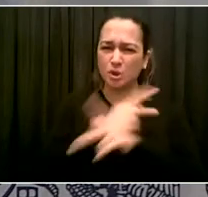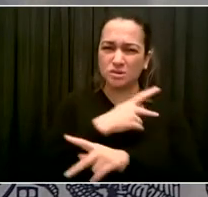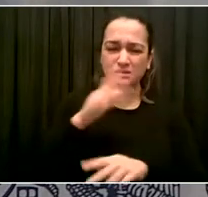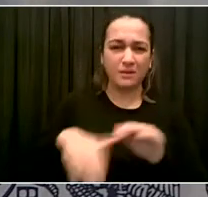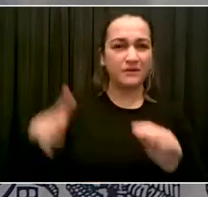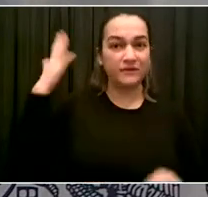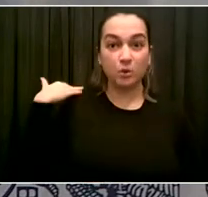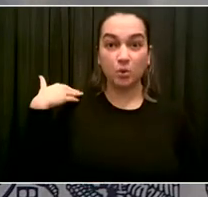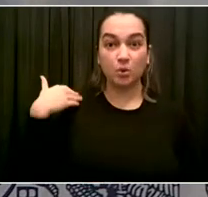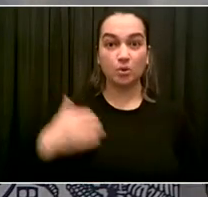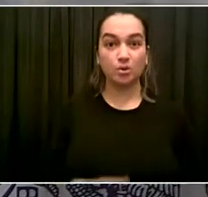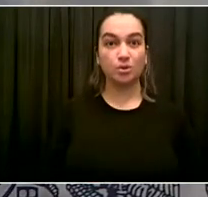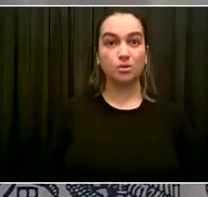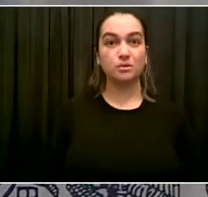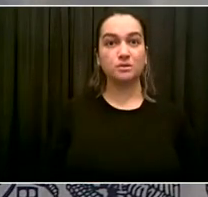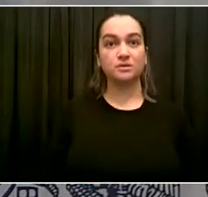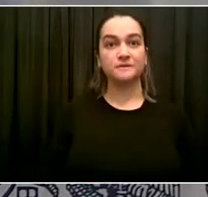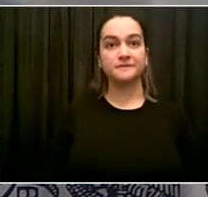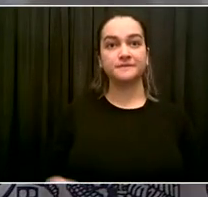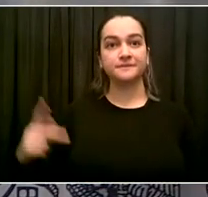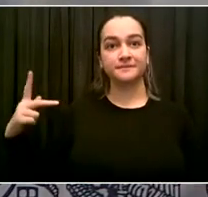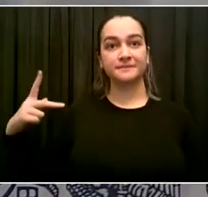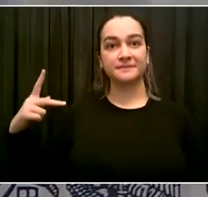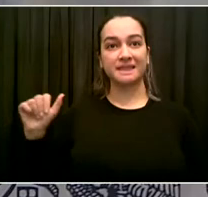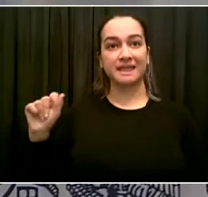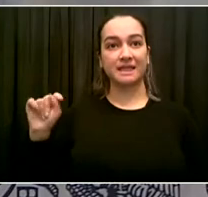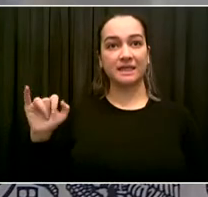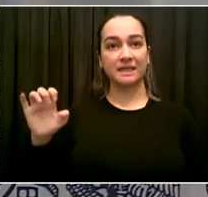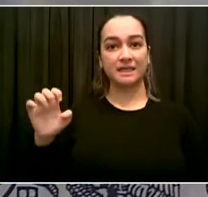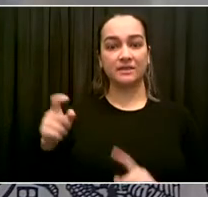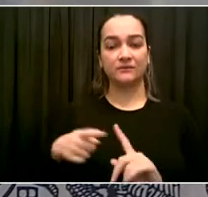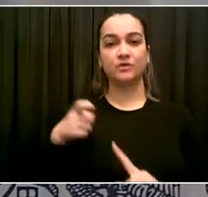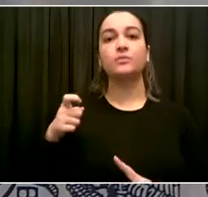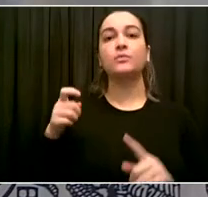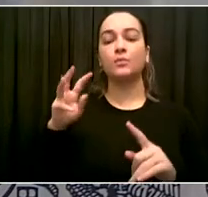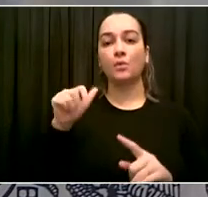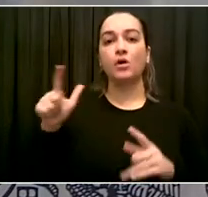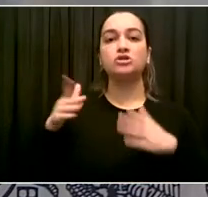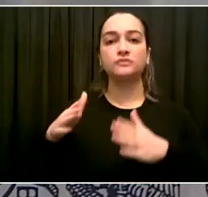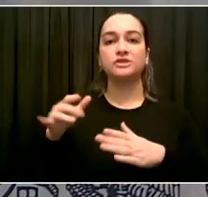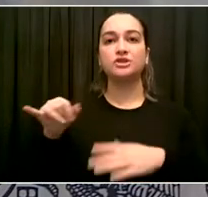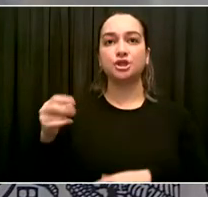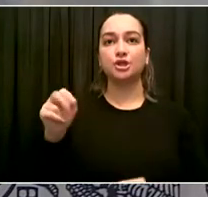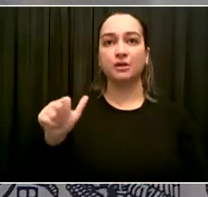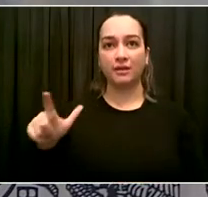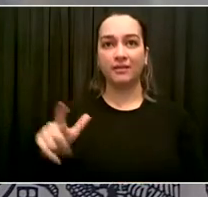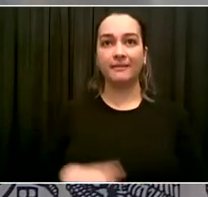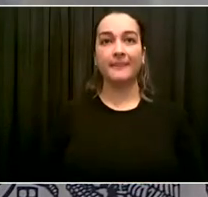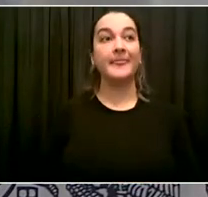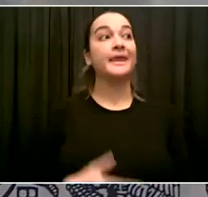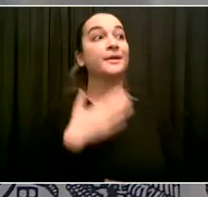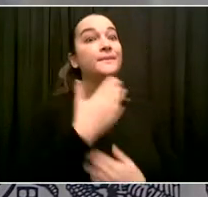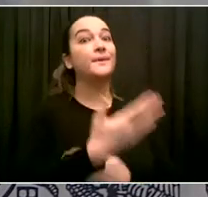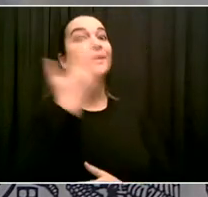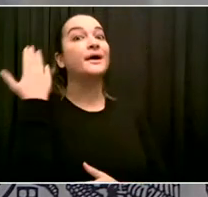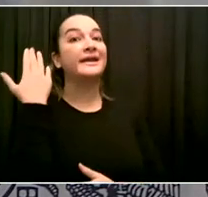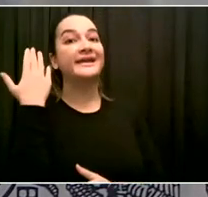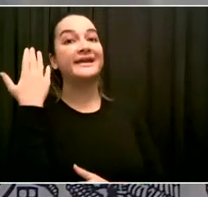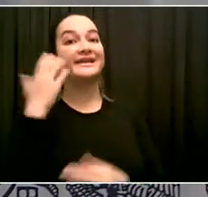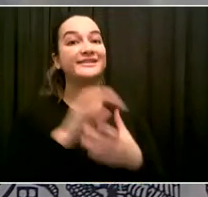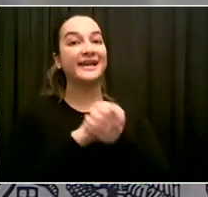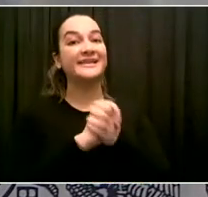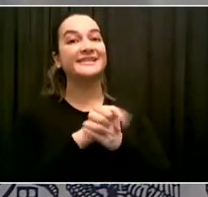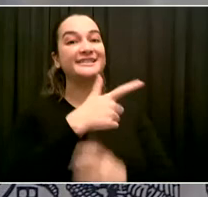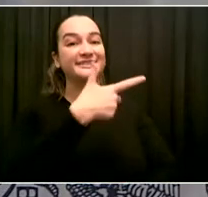Hey, good morning, Mayor DeVosio. Congrats. Thank you. How are you doing today, Katie? I'm doing great. I'm doing